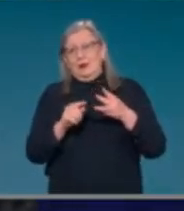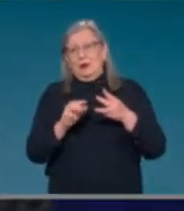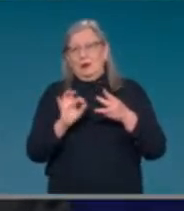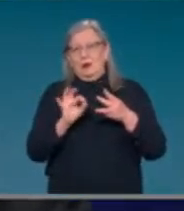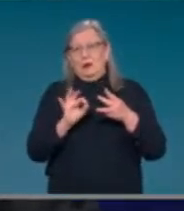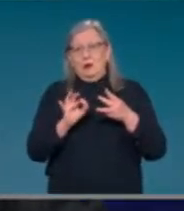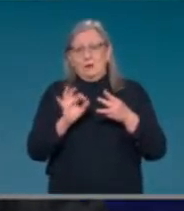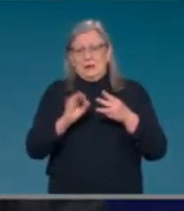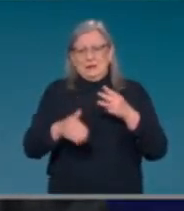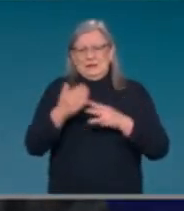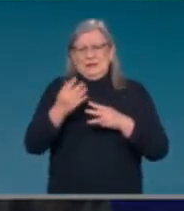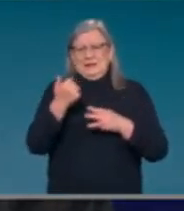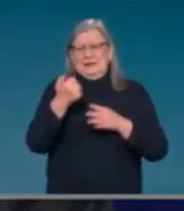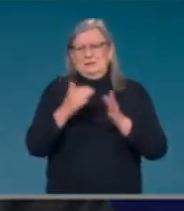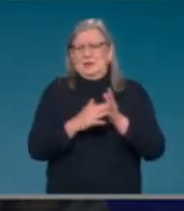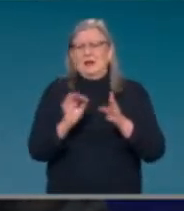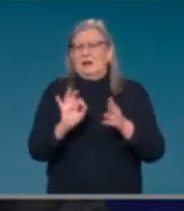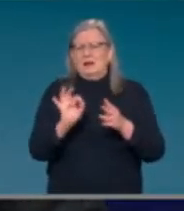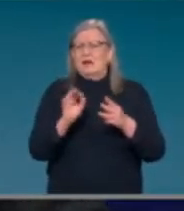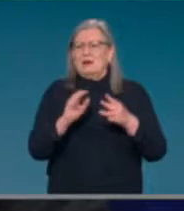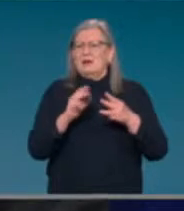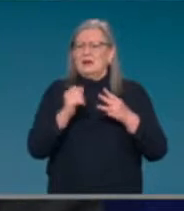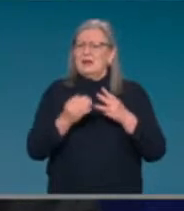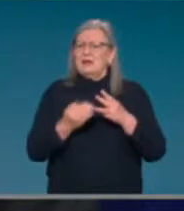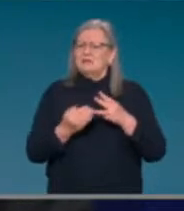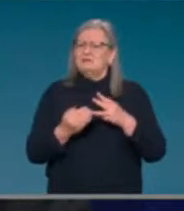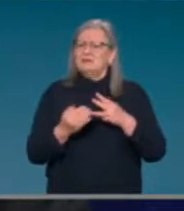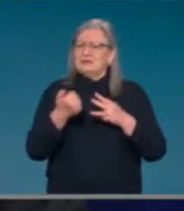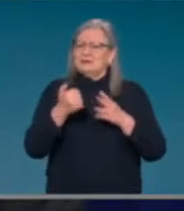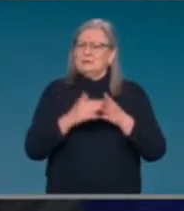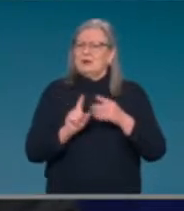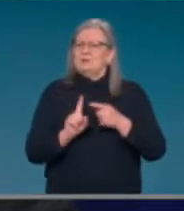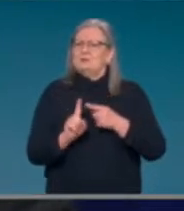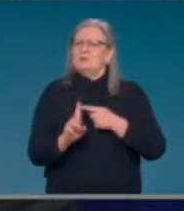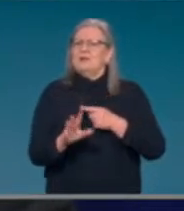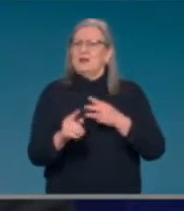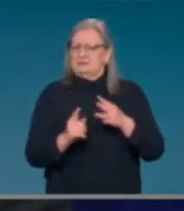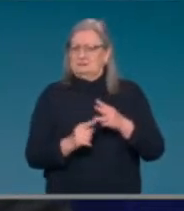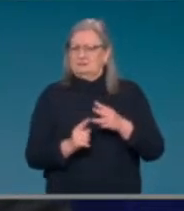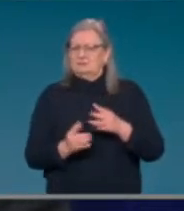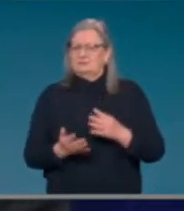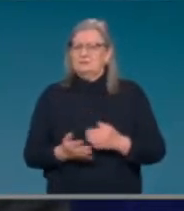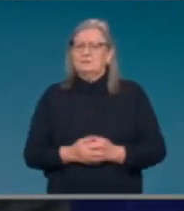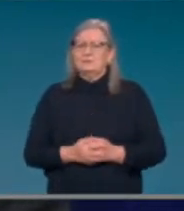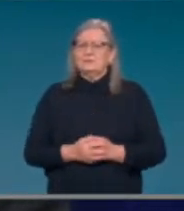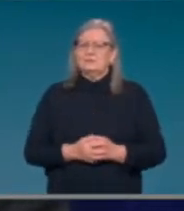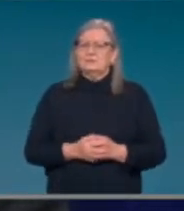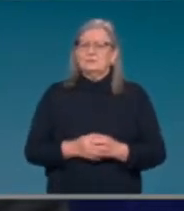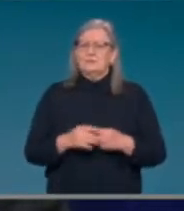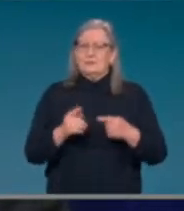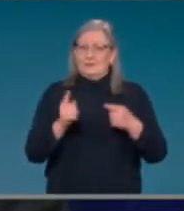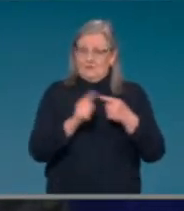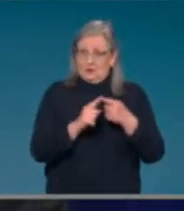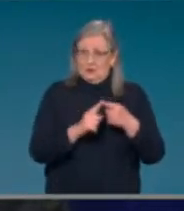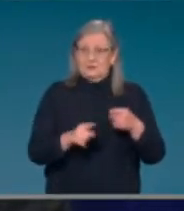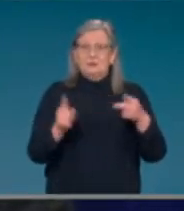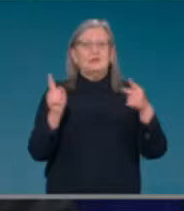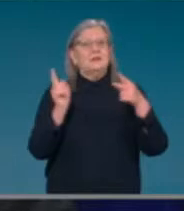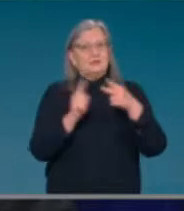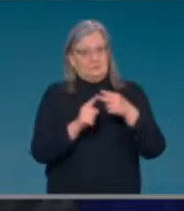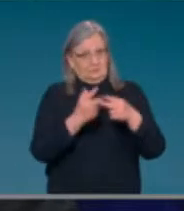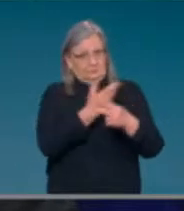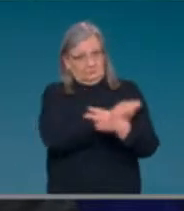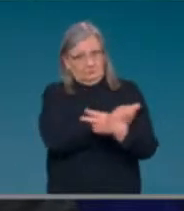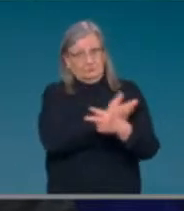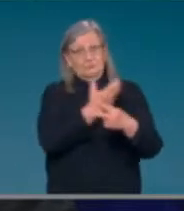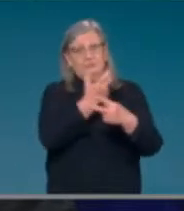of the COVID vaccine primary series. It's the same dose administered in the same way as the first two shots of Pfizer. And importantly,